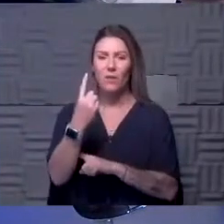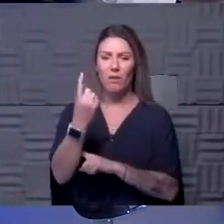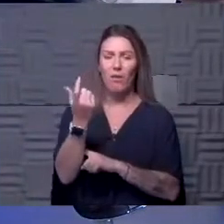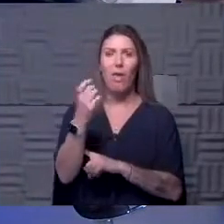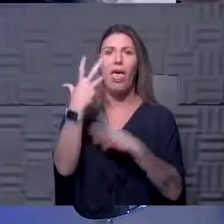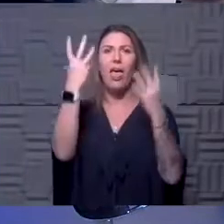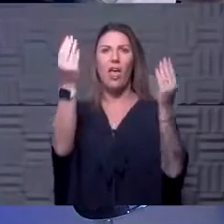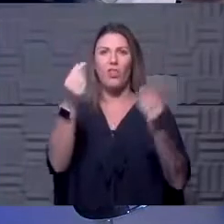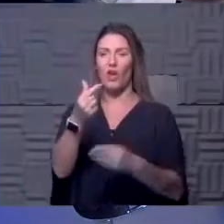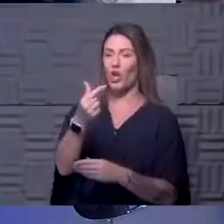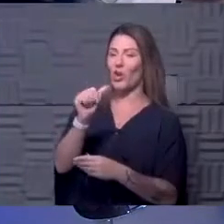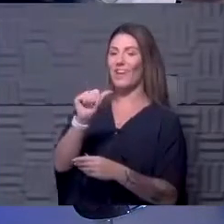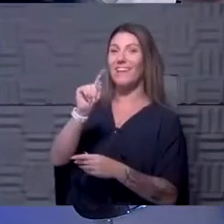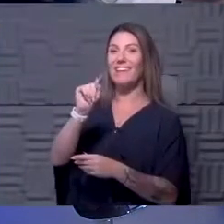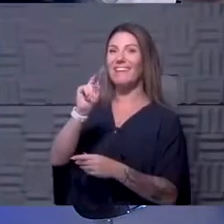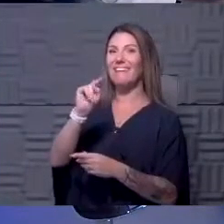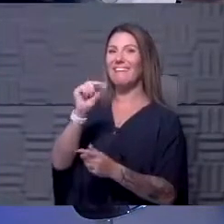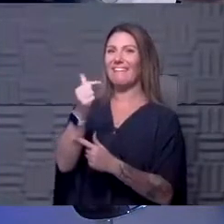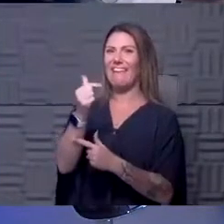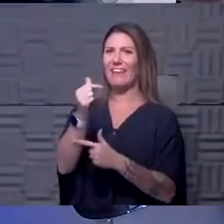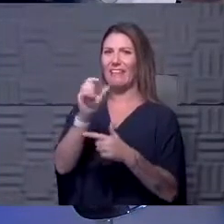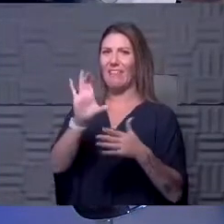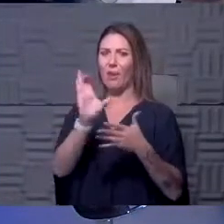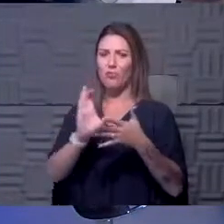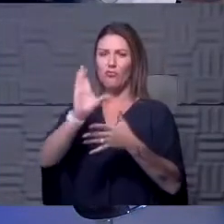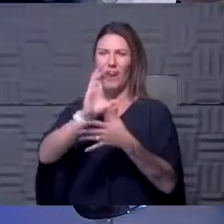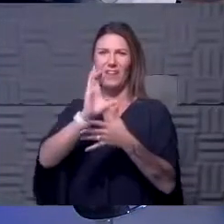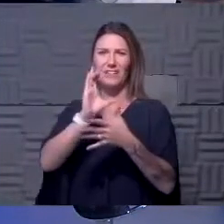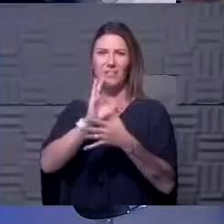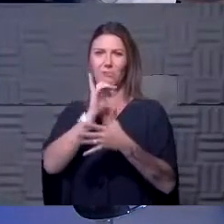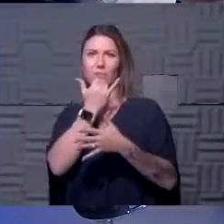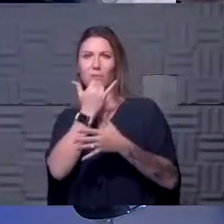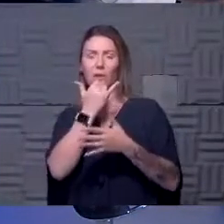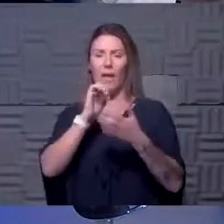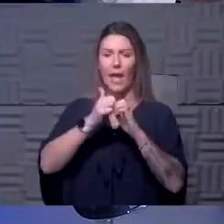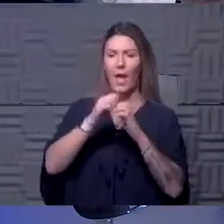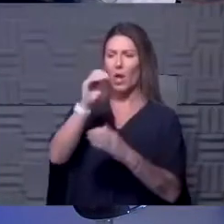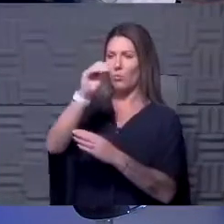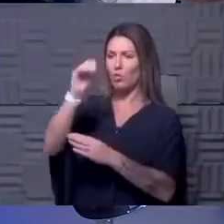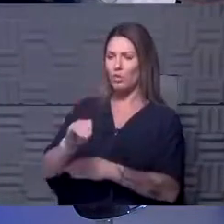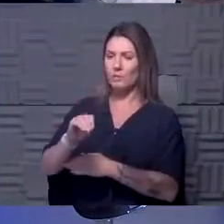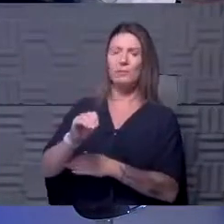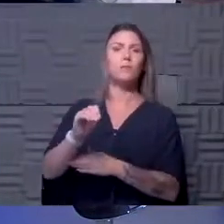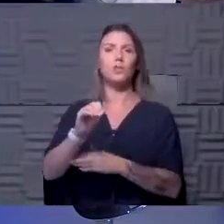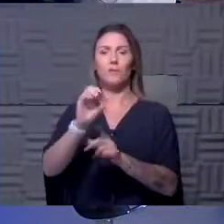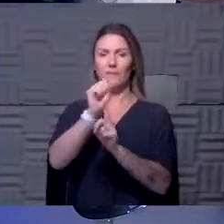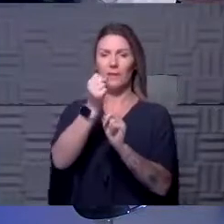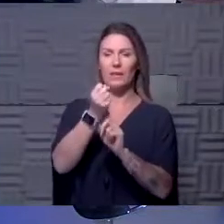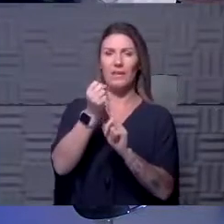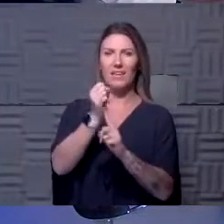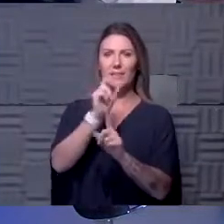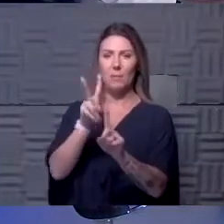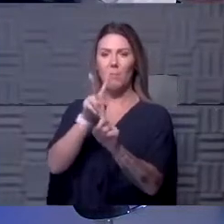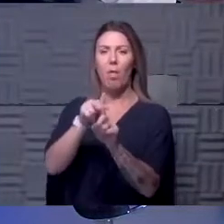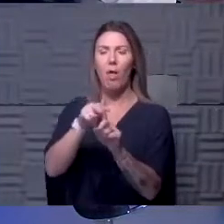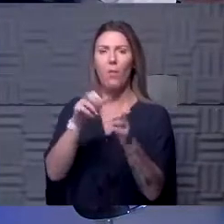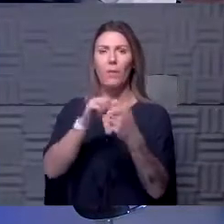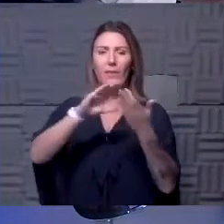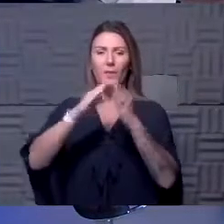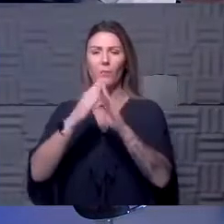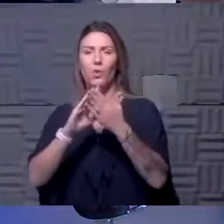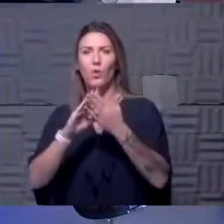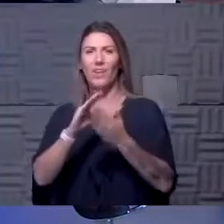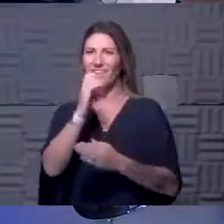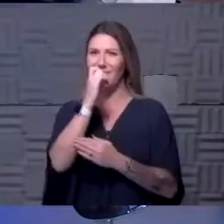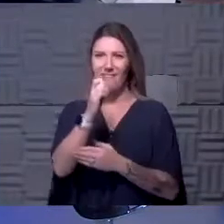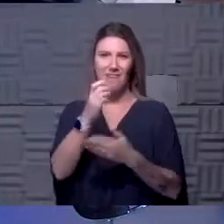gating criteria is skewed, can you discuss how the percentage of positive cases is applied to a community and how this is